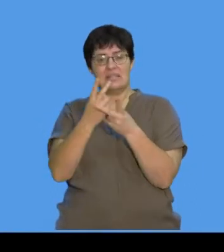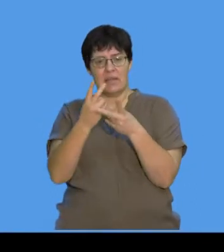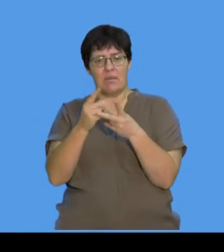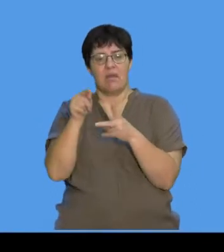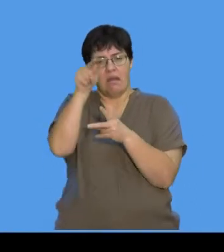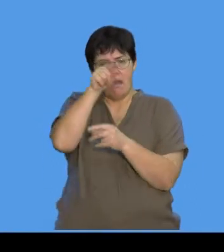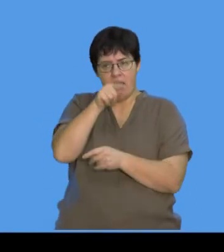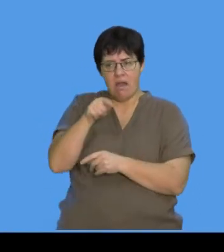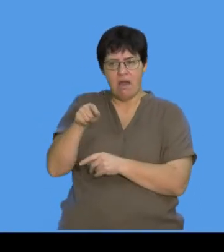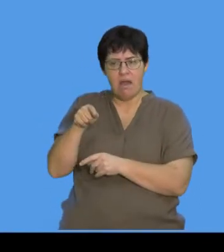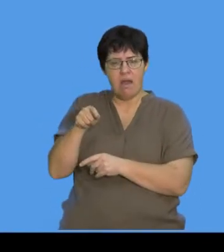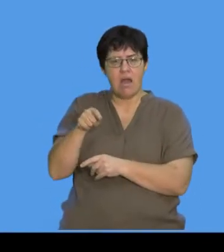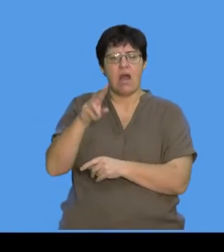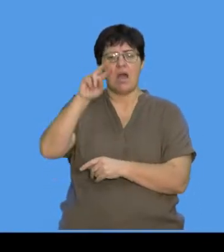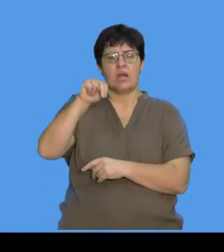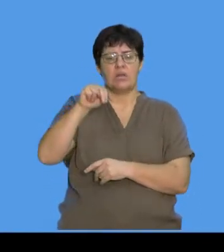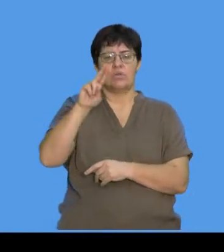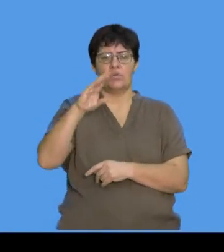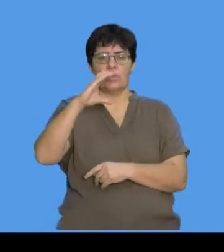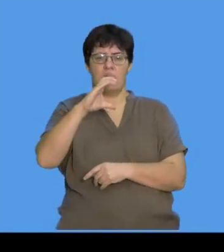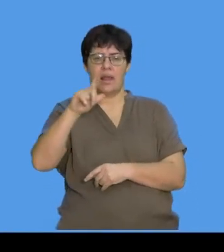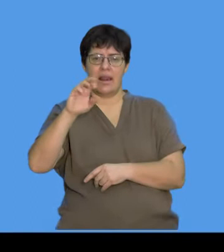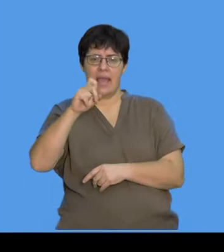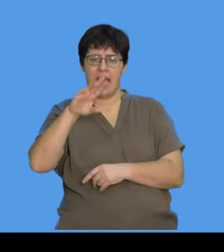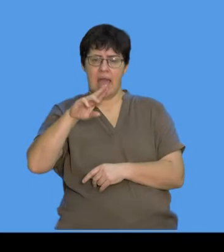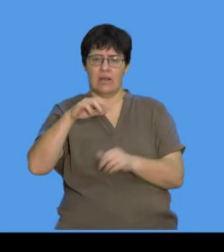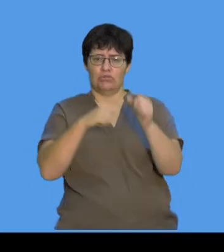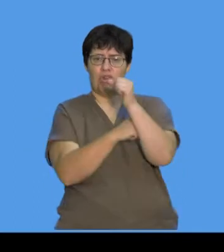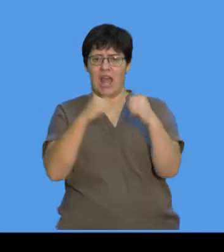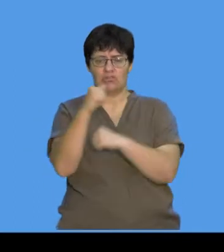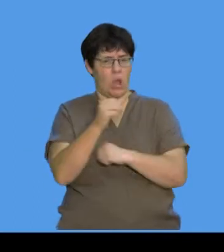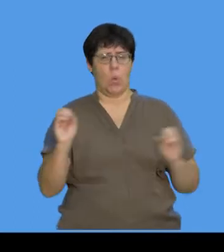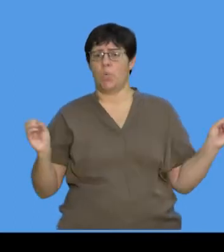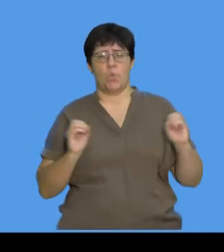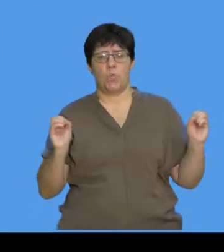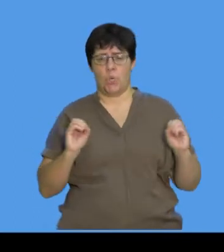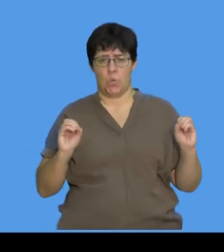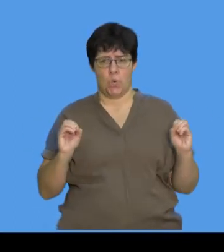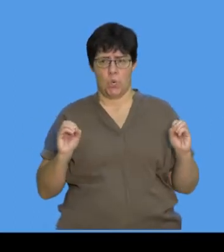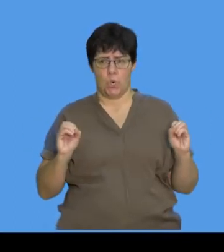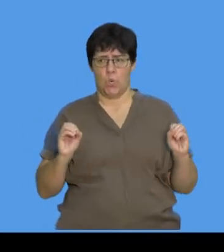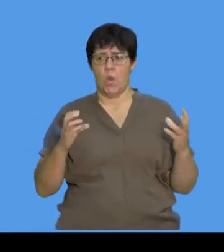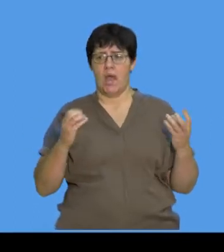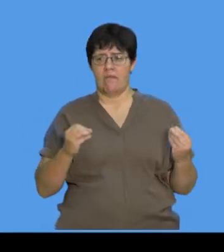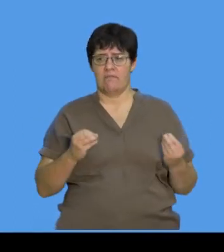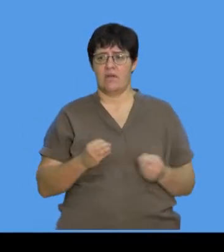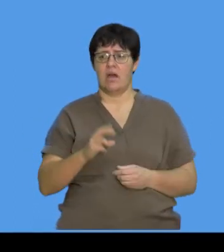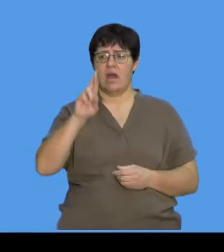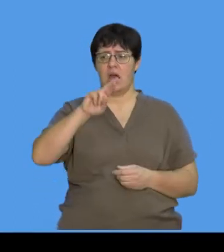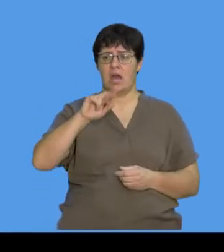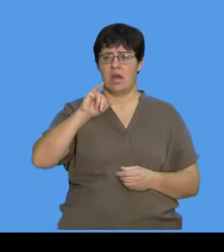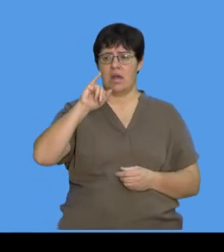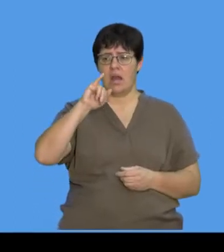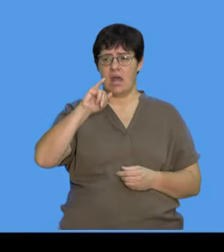no nuclear-bound structure. So it will have a ribosome, but it